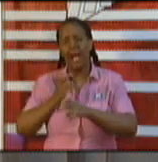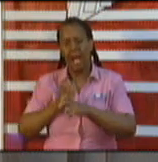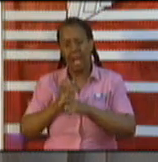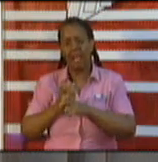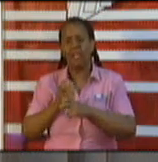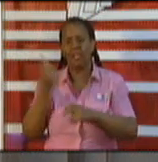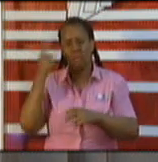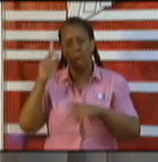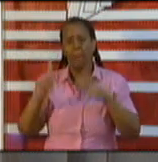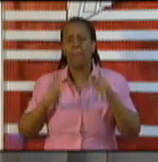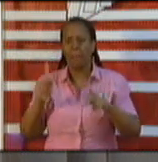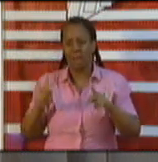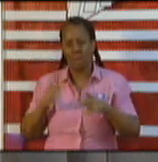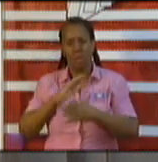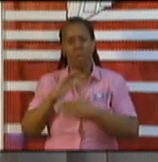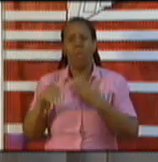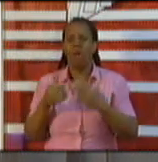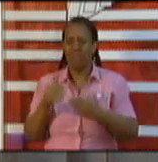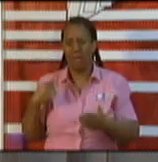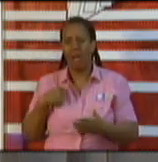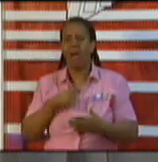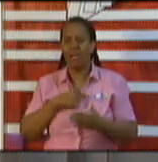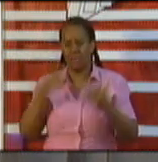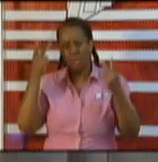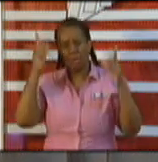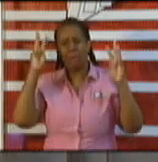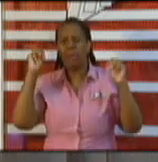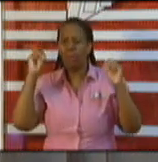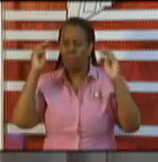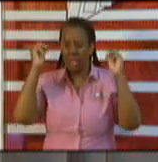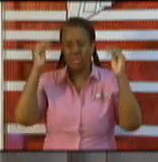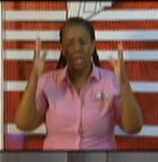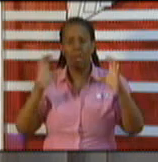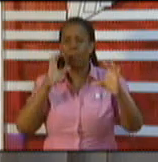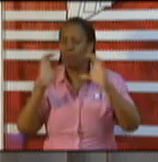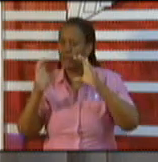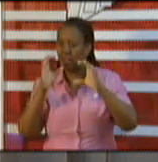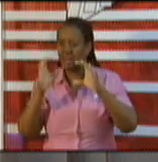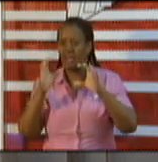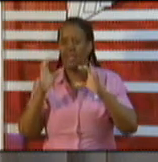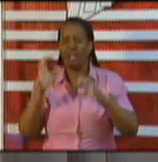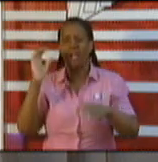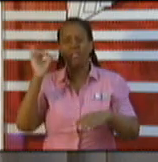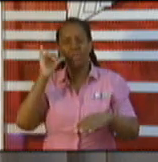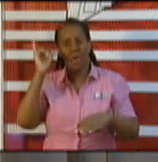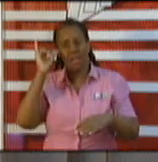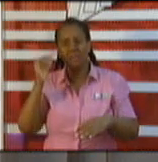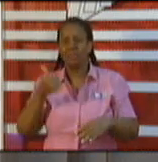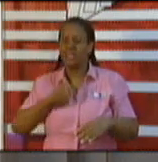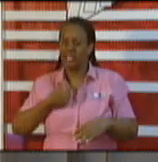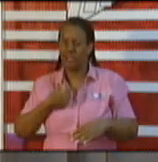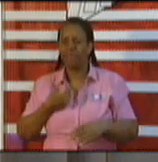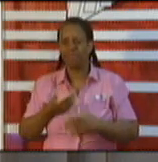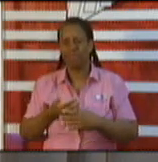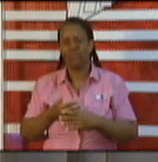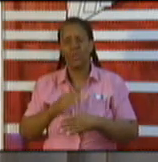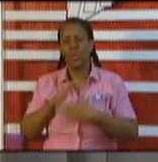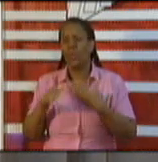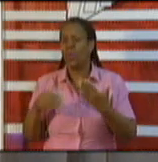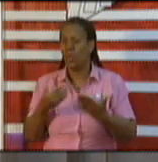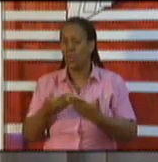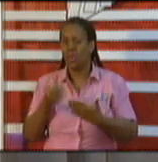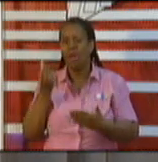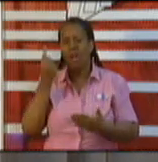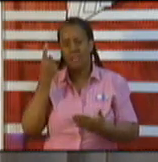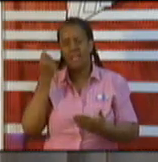the Prime Minister, Minister of Communication, Minister of Health, myself and Cabinet colleagues, we are all affected. We all have family members